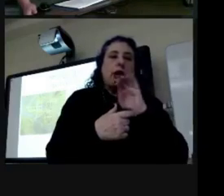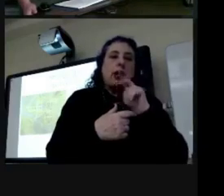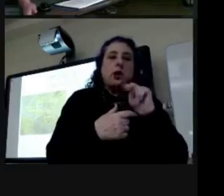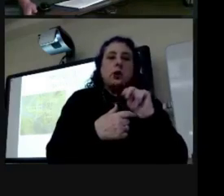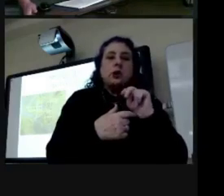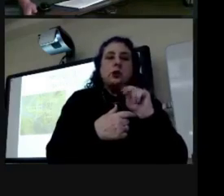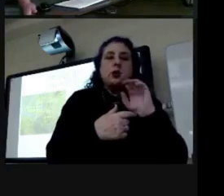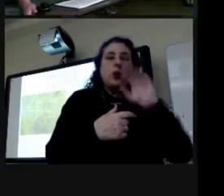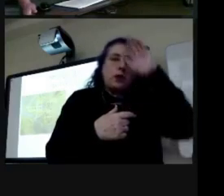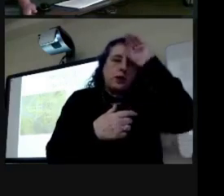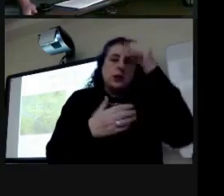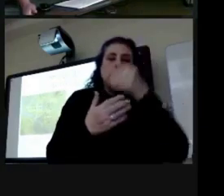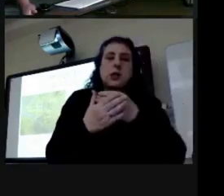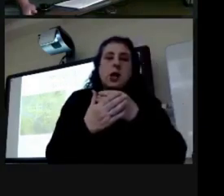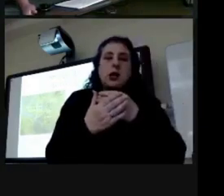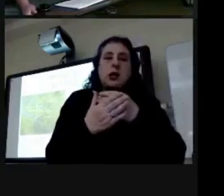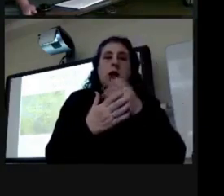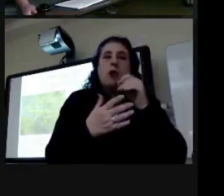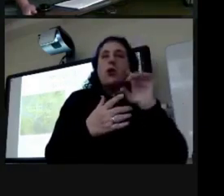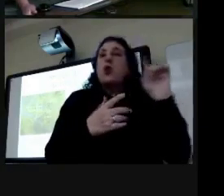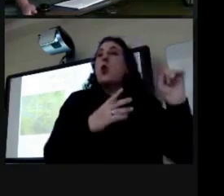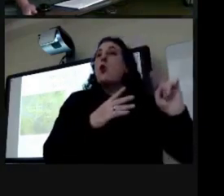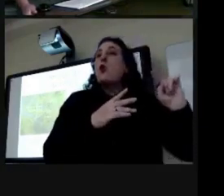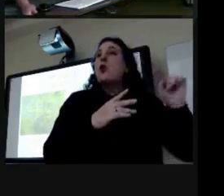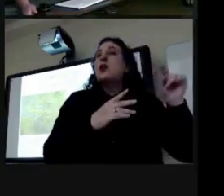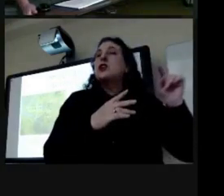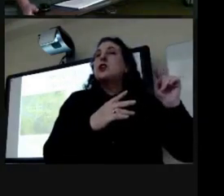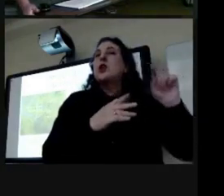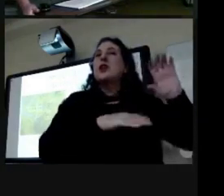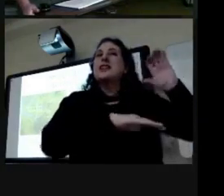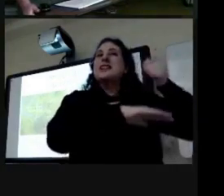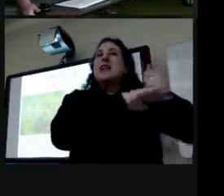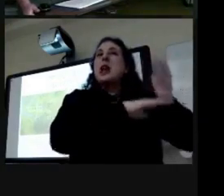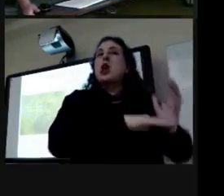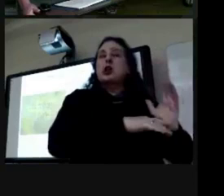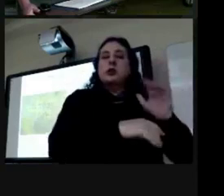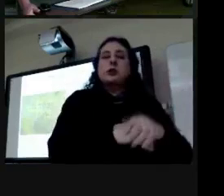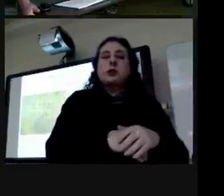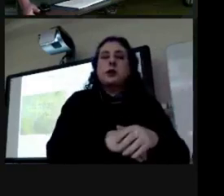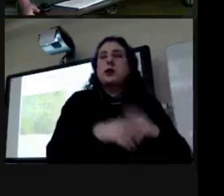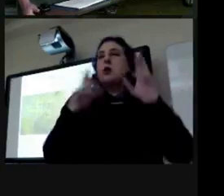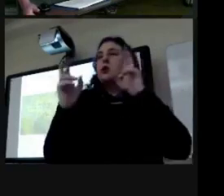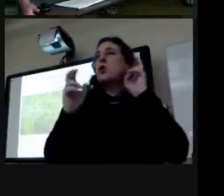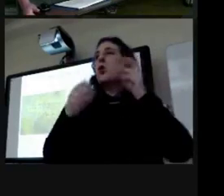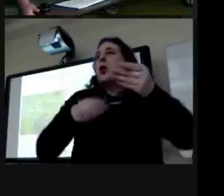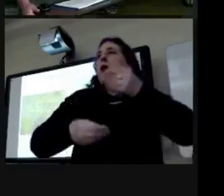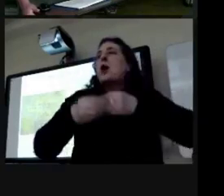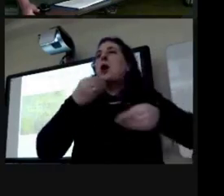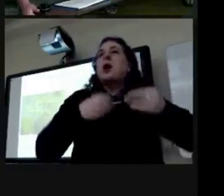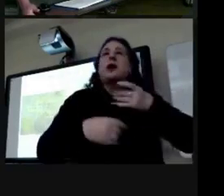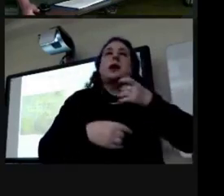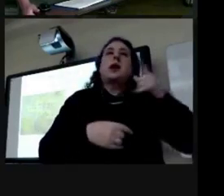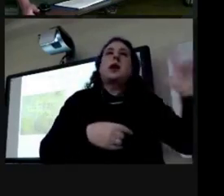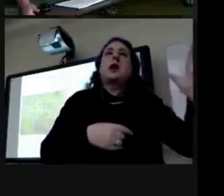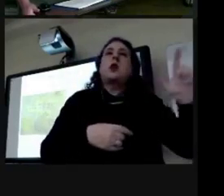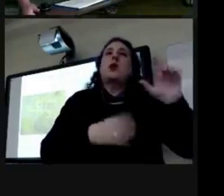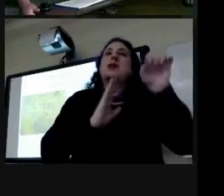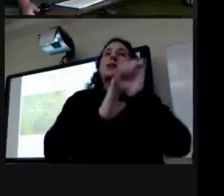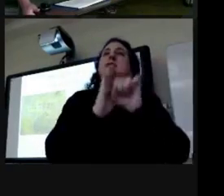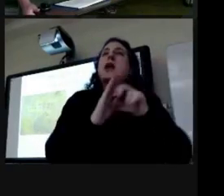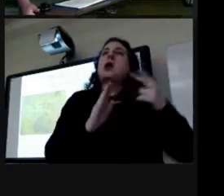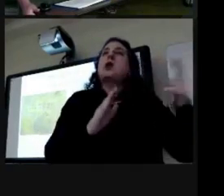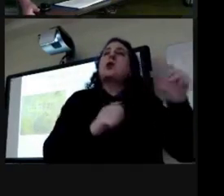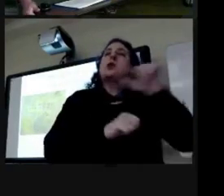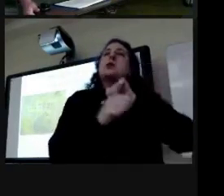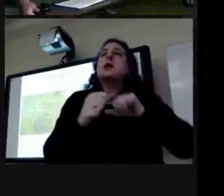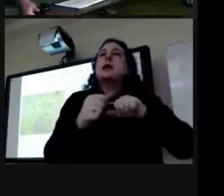settlers pastable pete enos um he was quoted in the transactions of the only state historical society uh